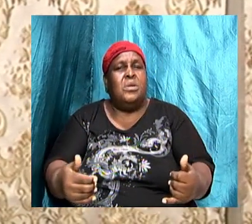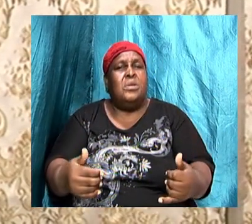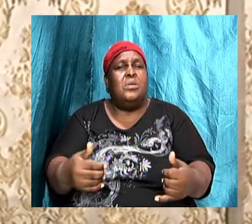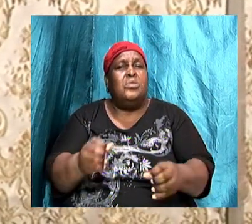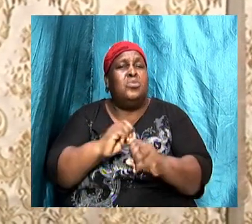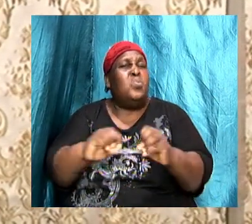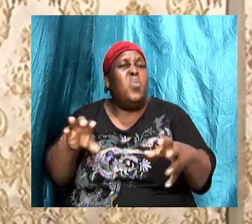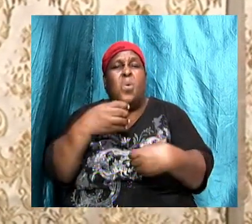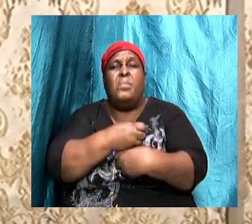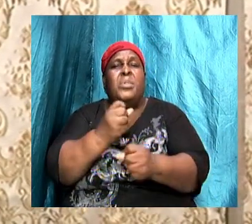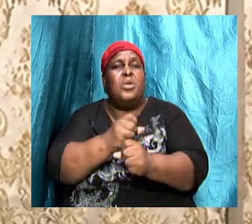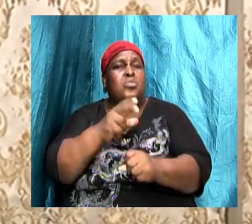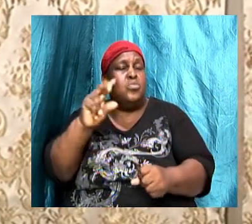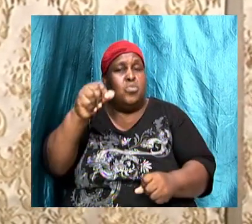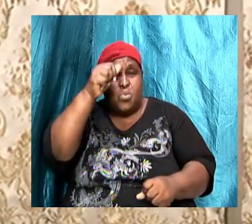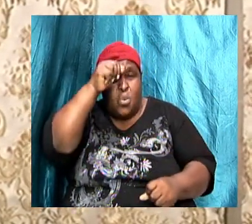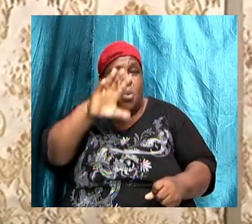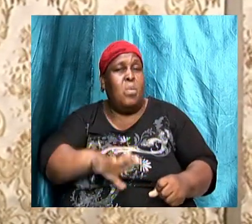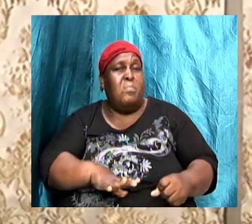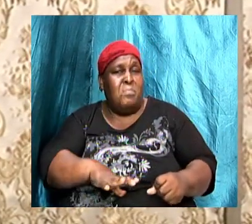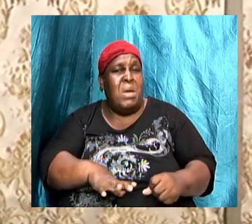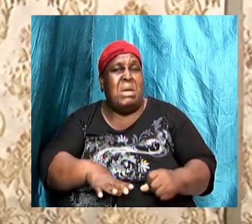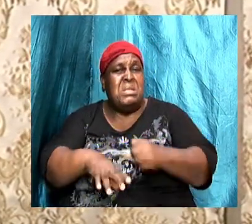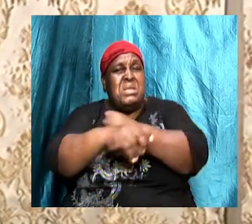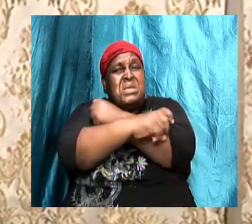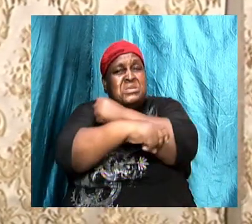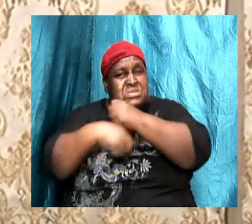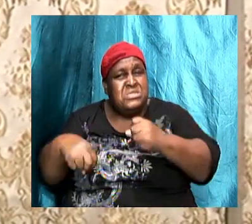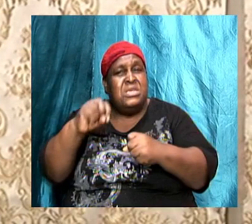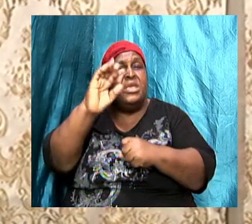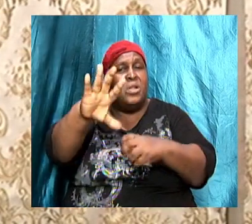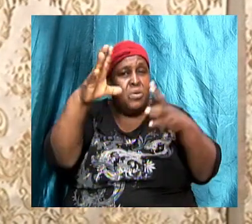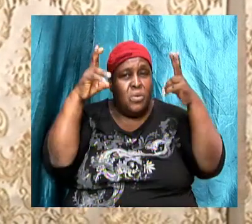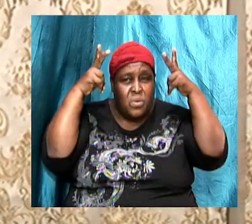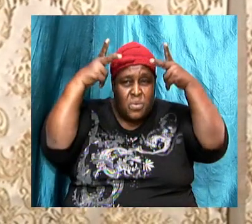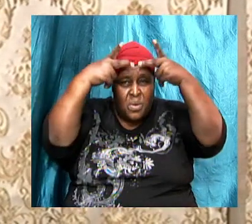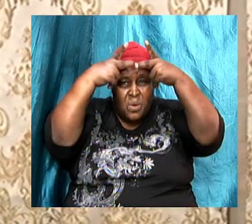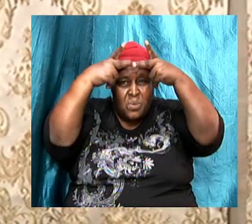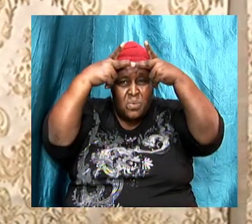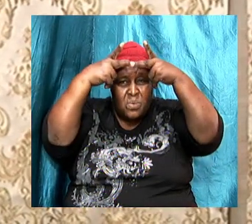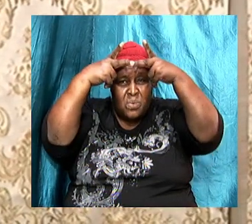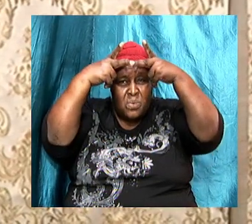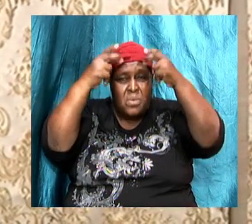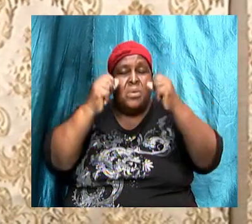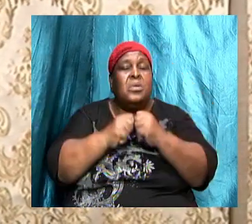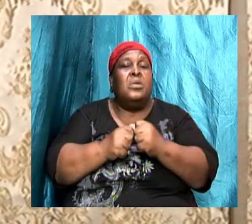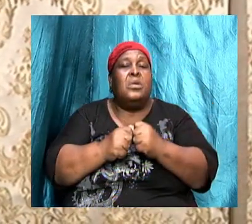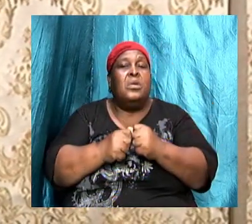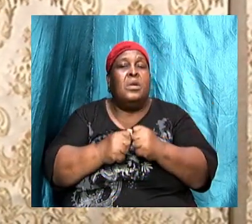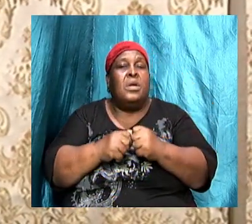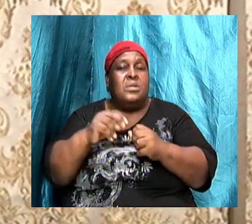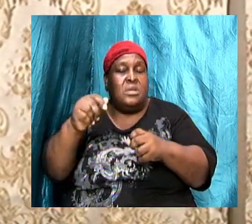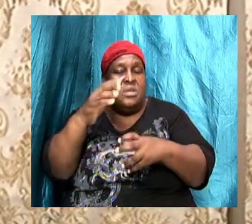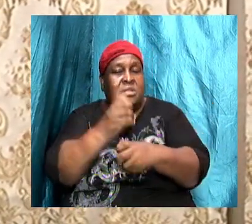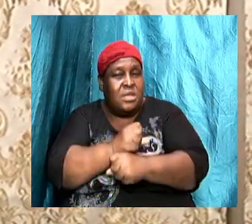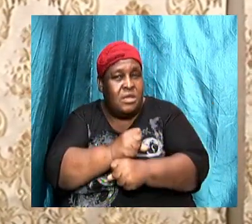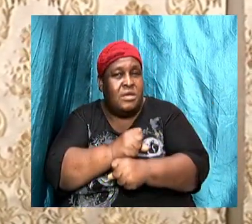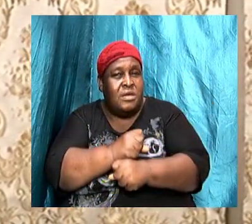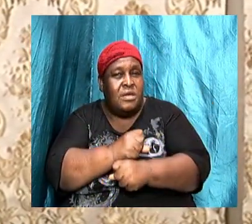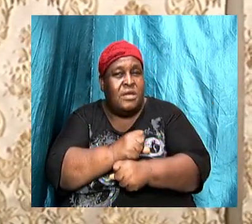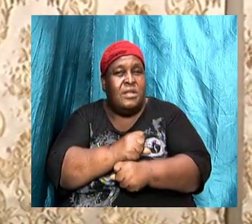turn back. Not now. And for those who are in the church and you have taken vacation from church,